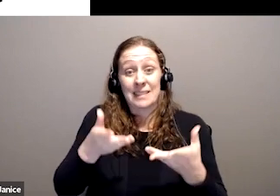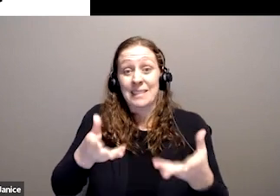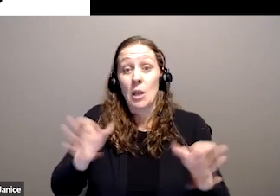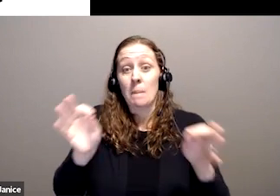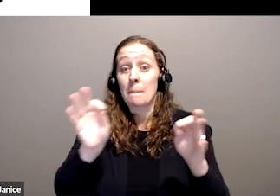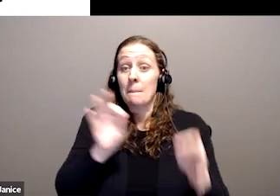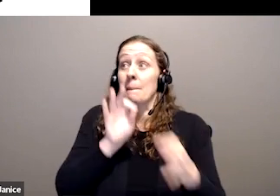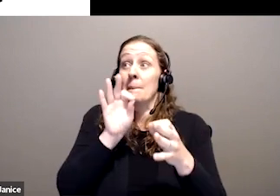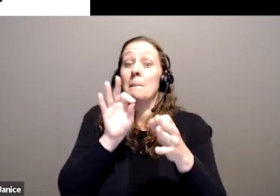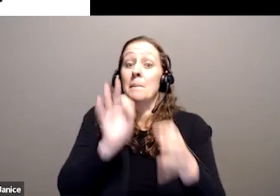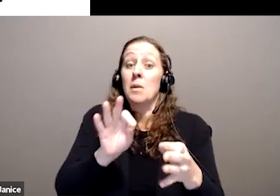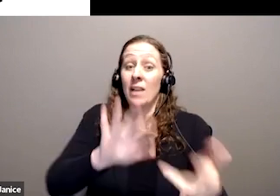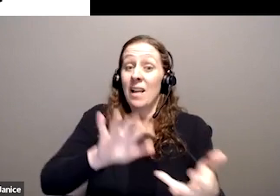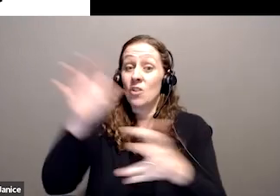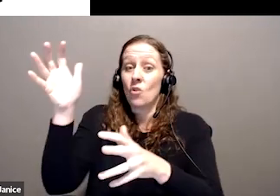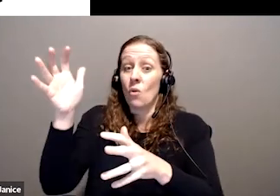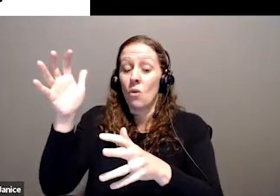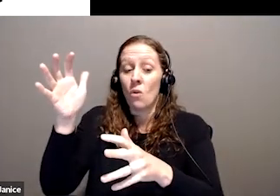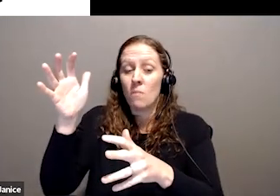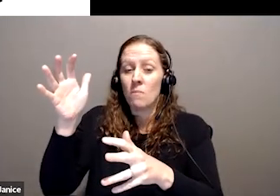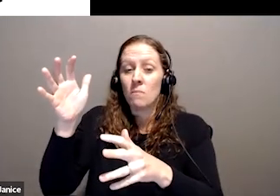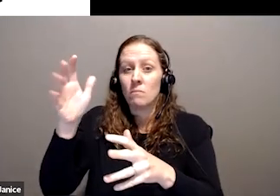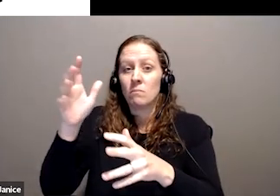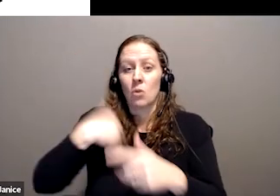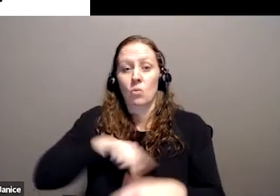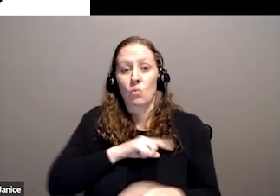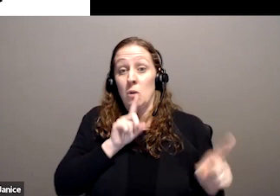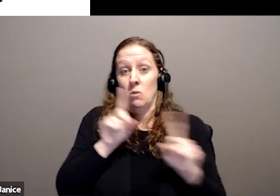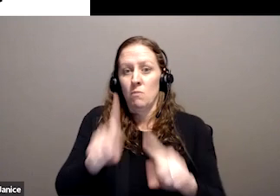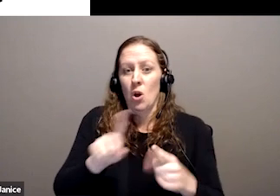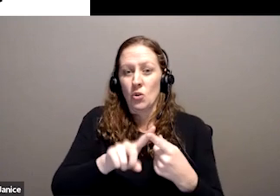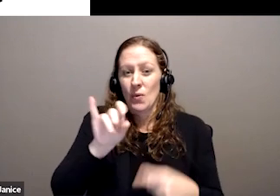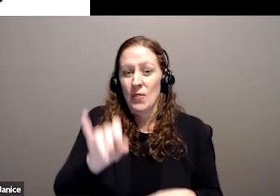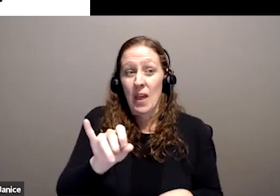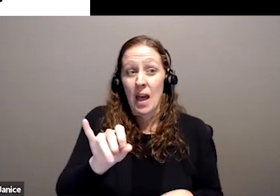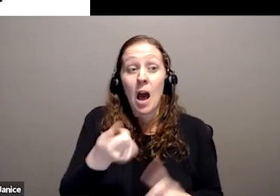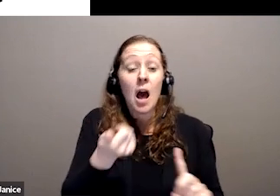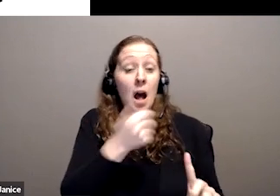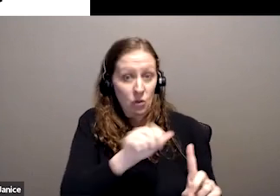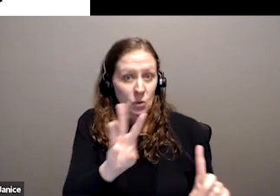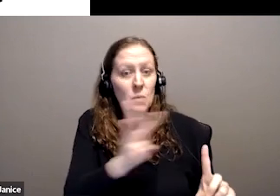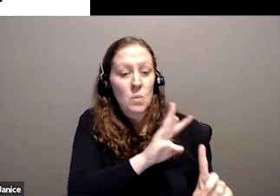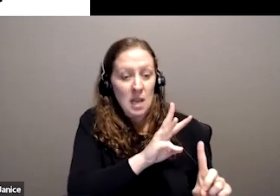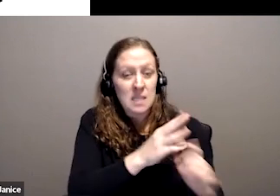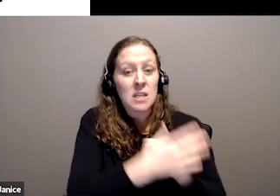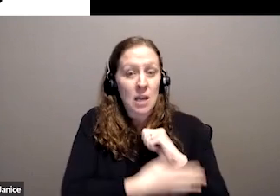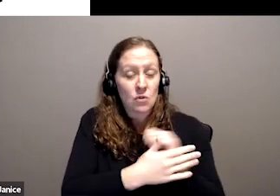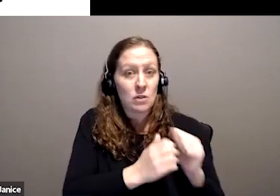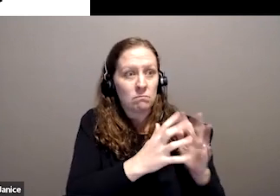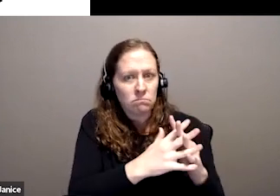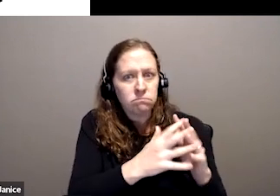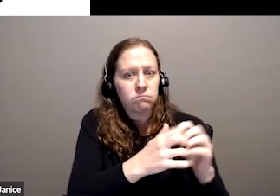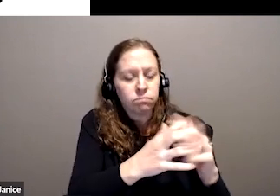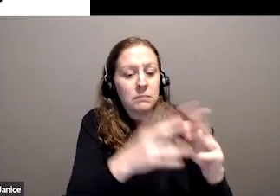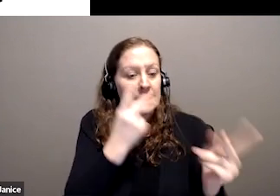storm that I think is clearly developing in other Western countries, including in